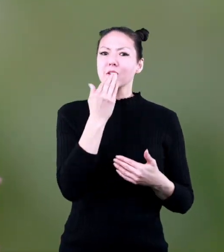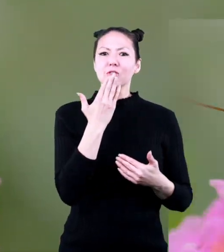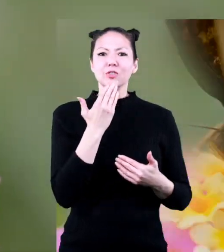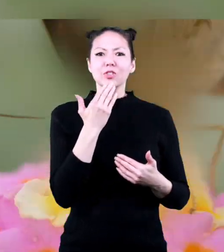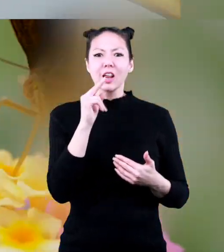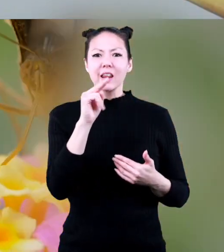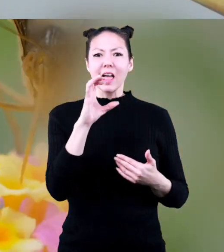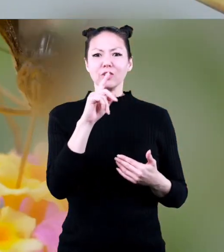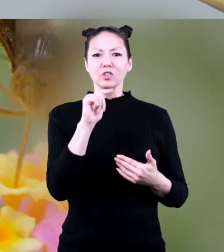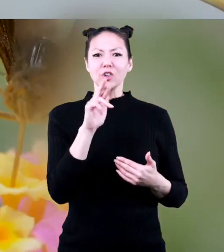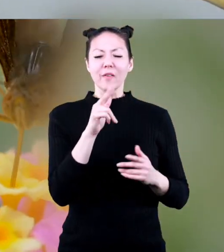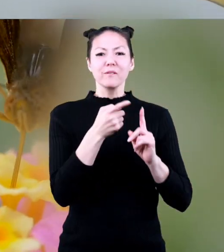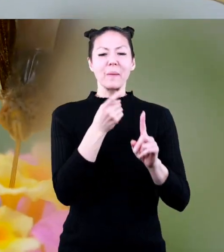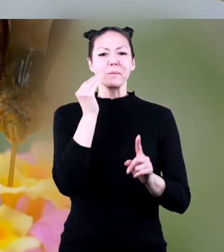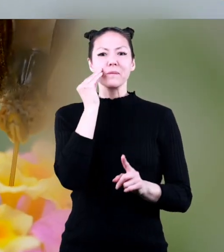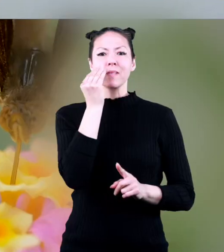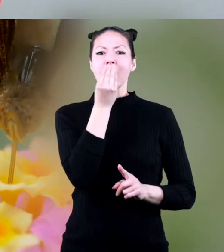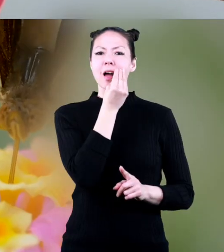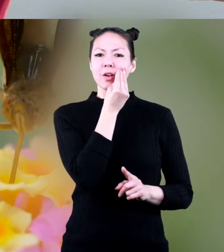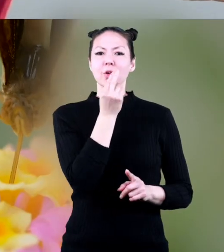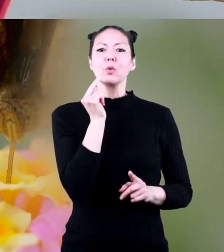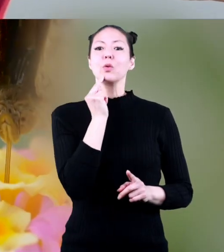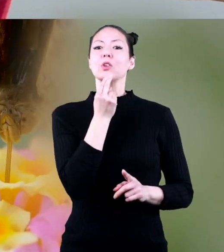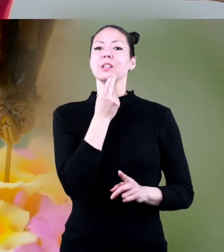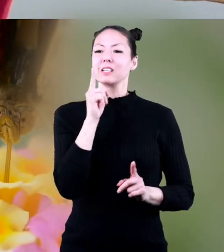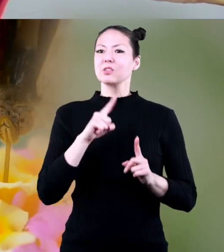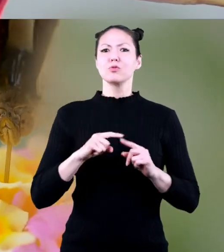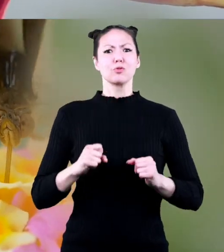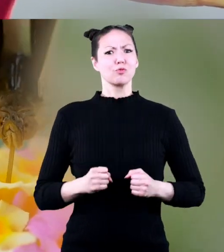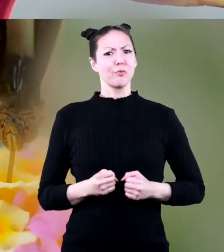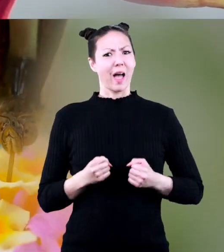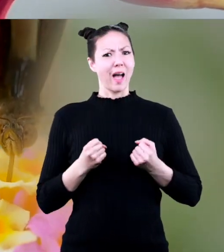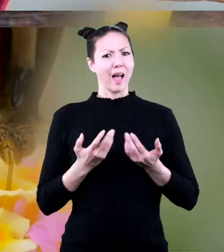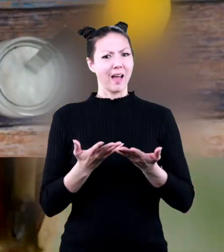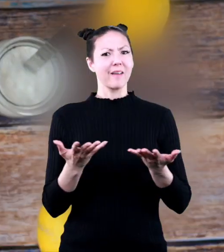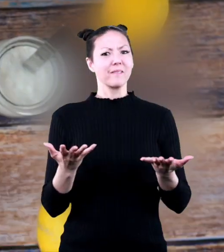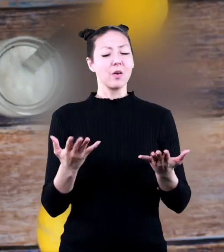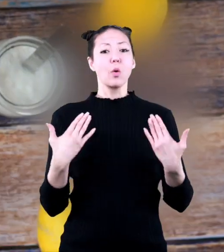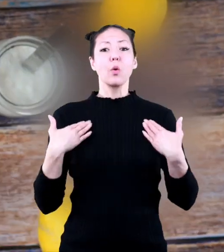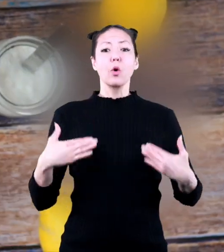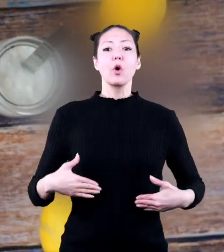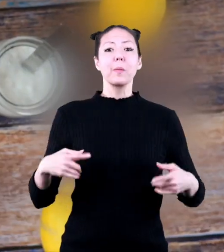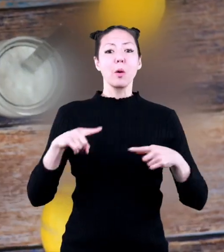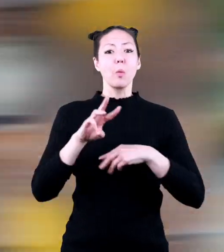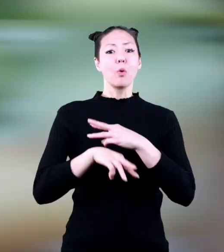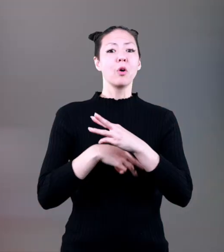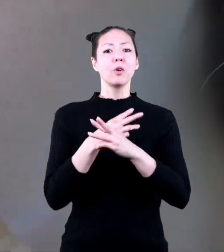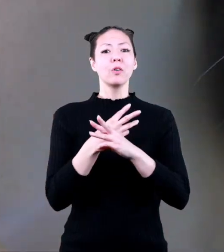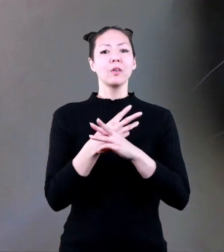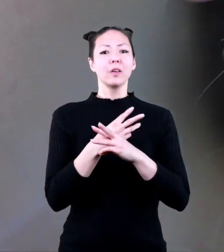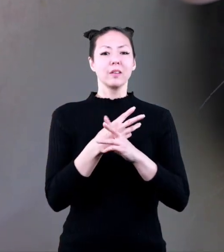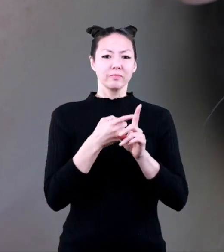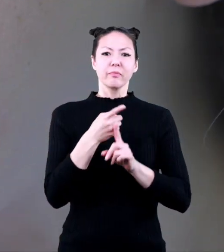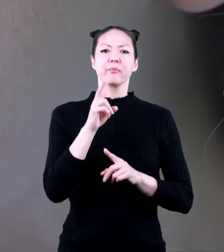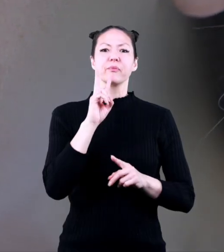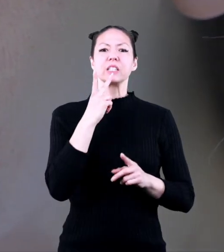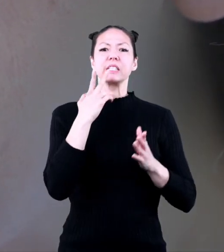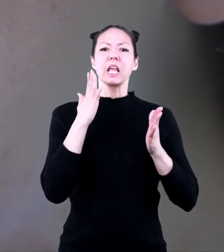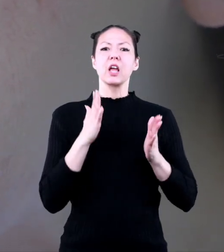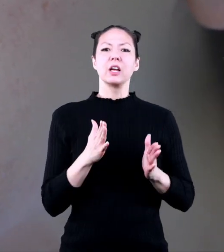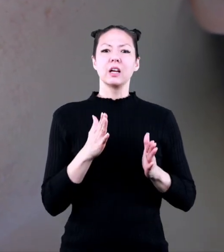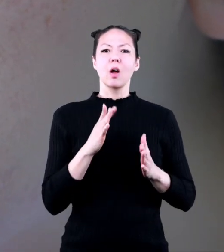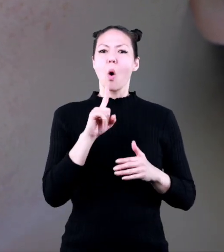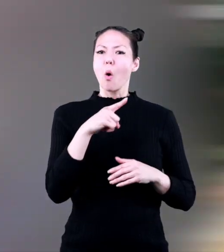eat nectar from flowers to get the nutrients they need to survive. In the human world, vegetarians